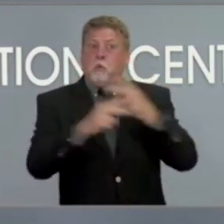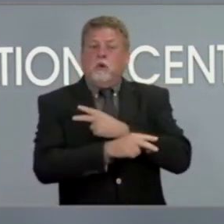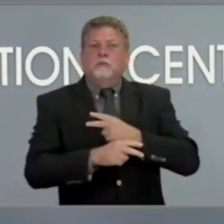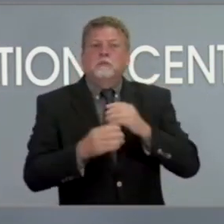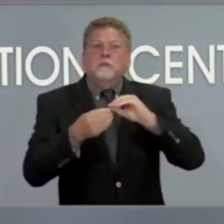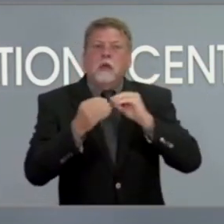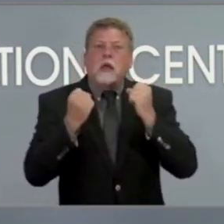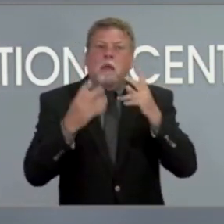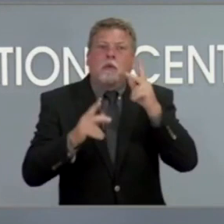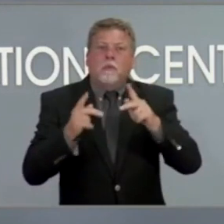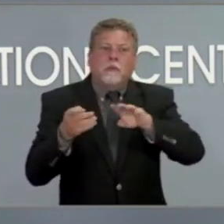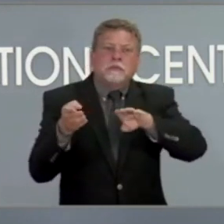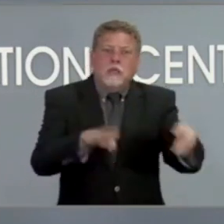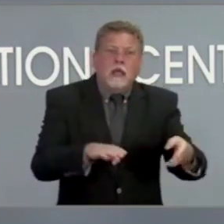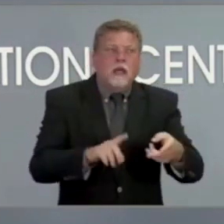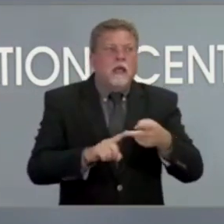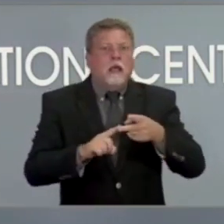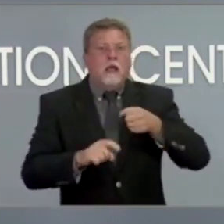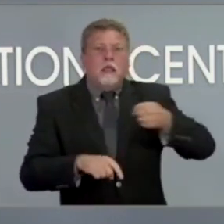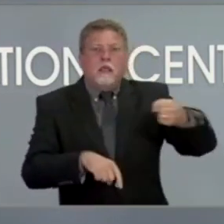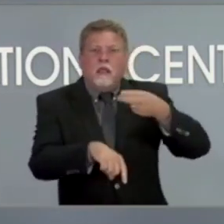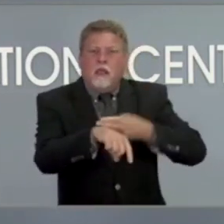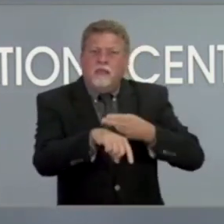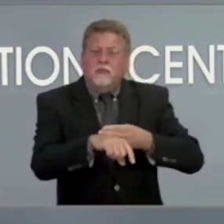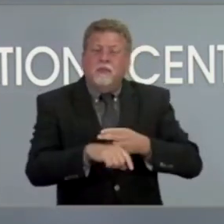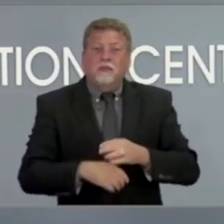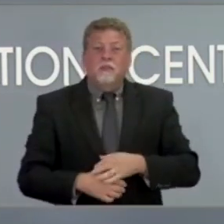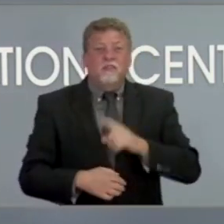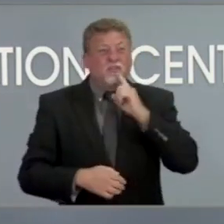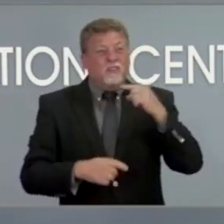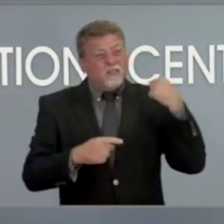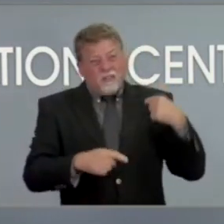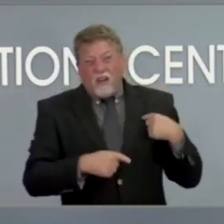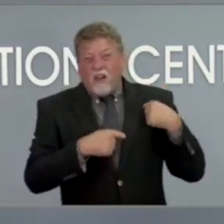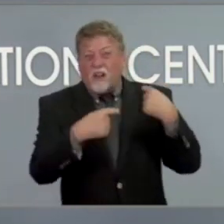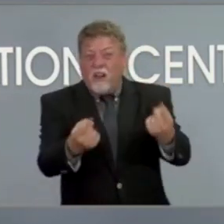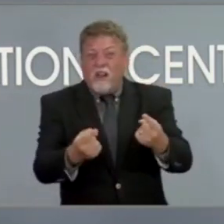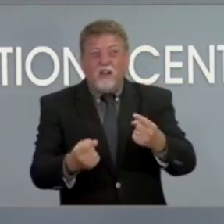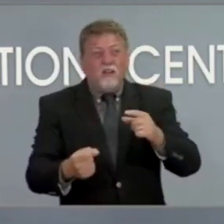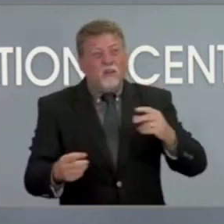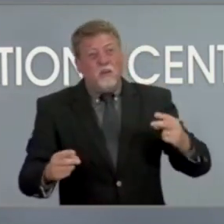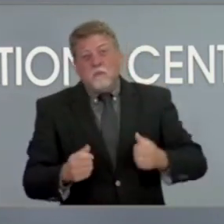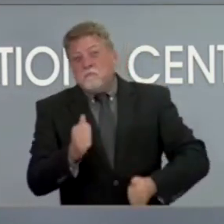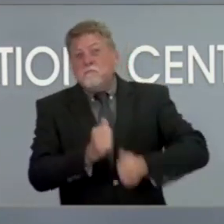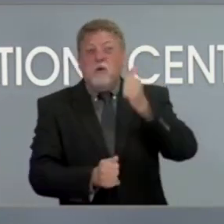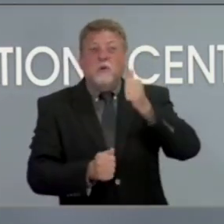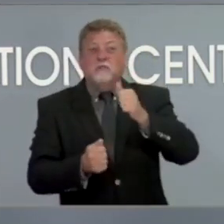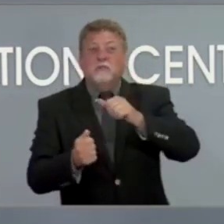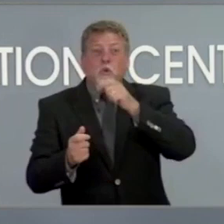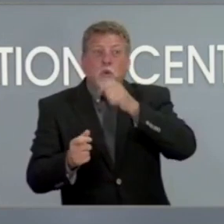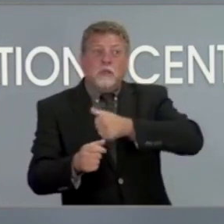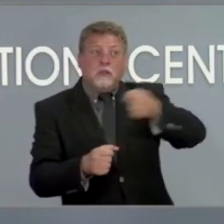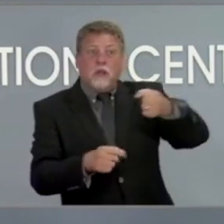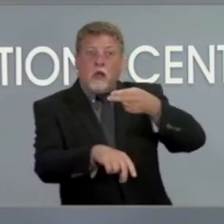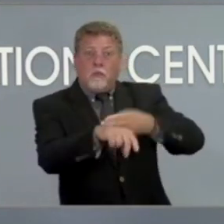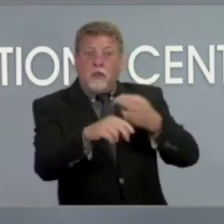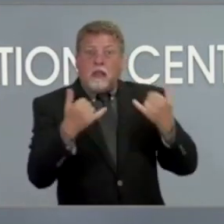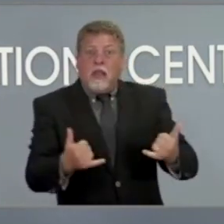enough, by far the most people hospitalized by COVID right now are unvaccinated.